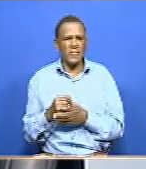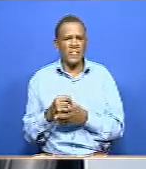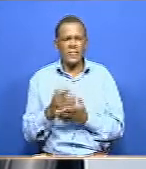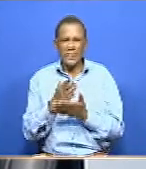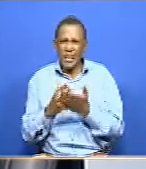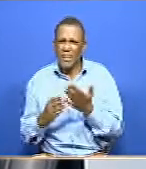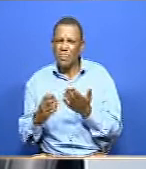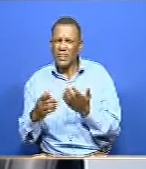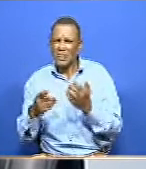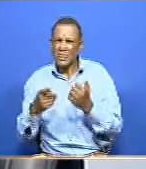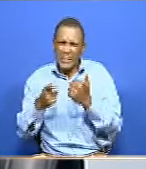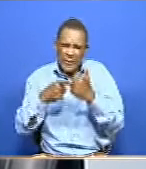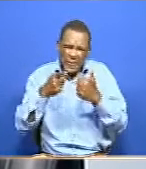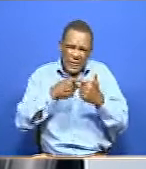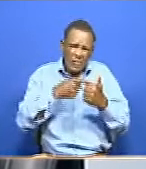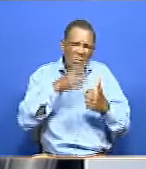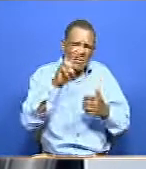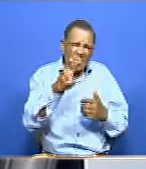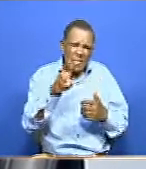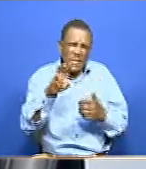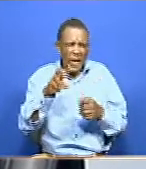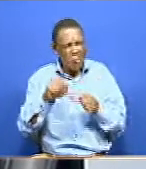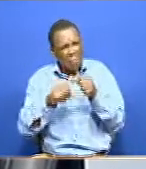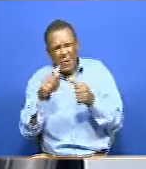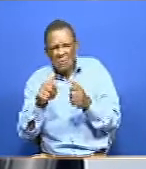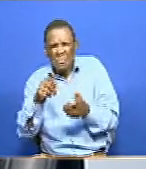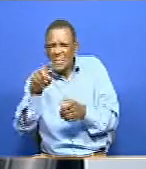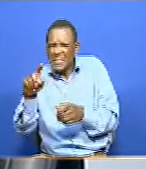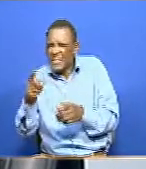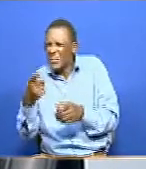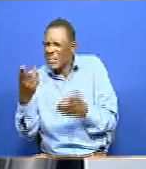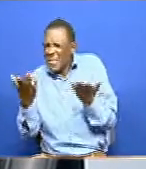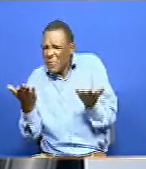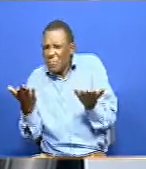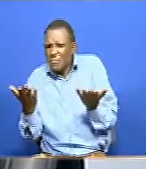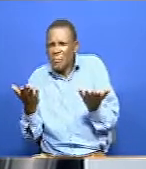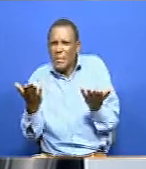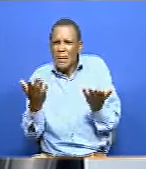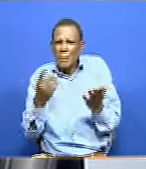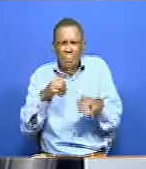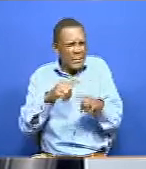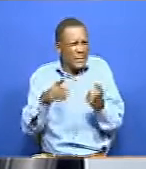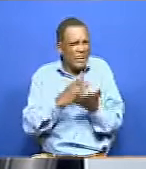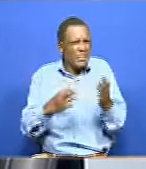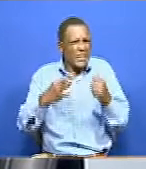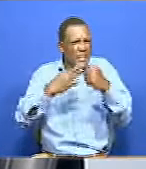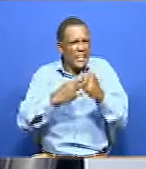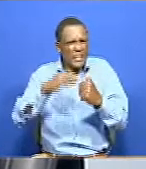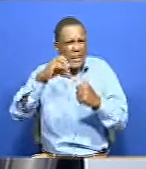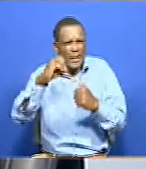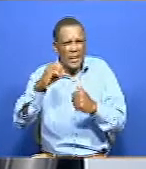statistics, it says around 300 and something thousand, but as per other data, we talk about, you know, 800,000. So more